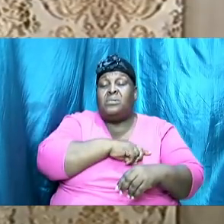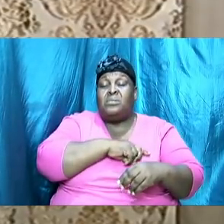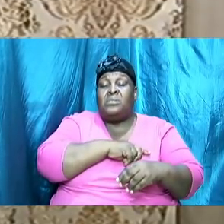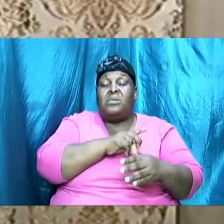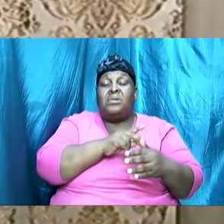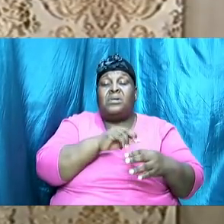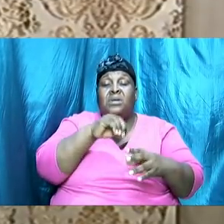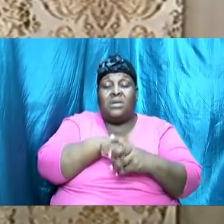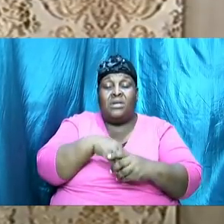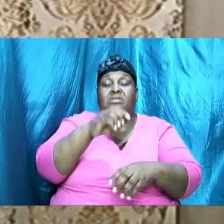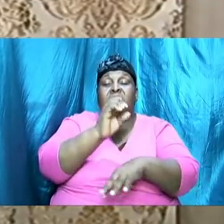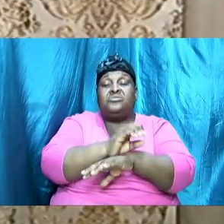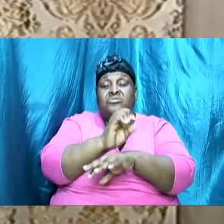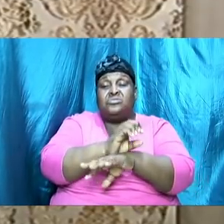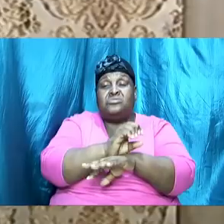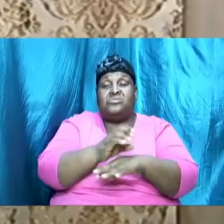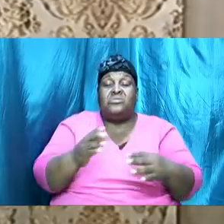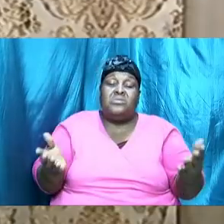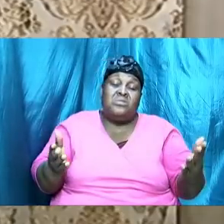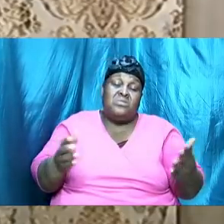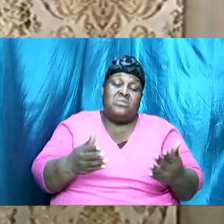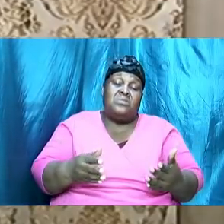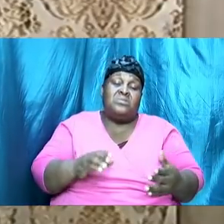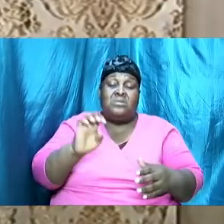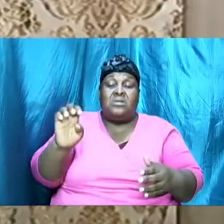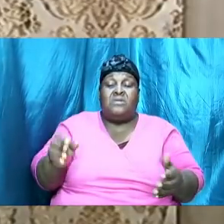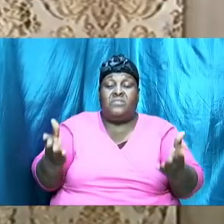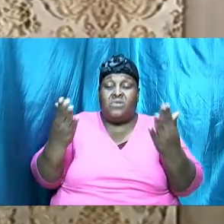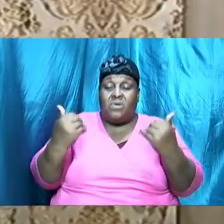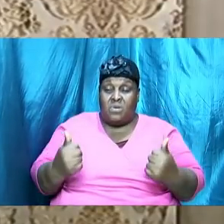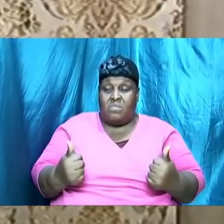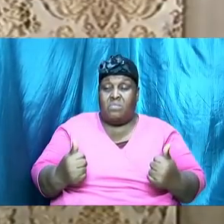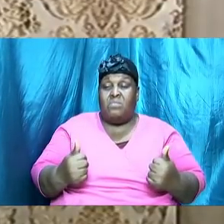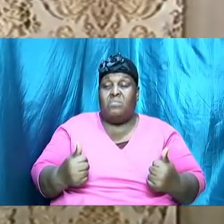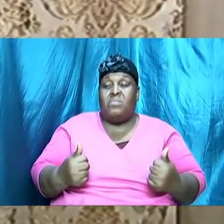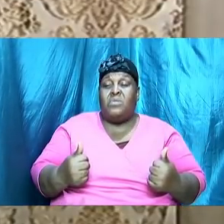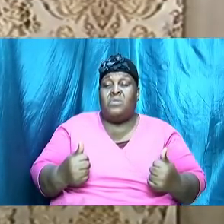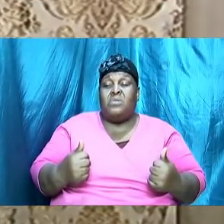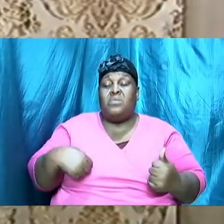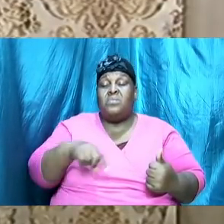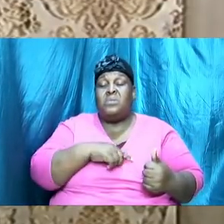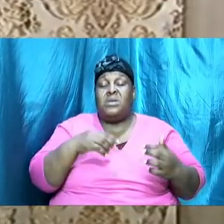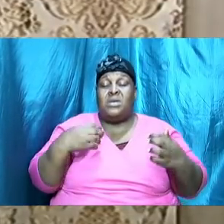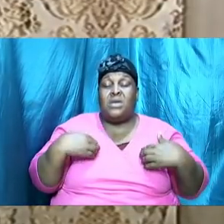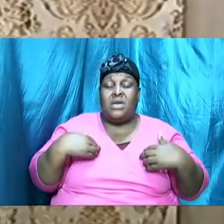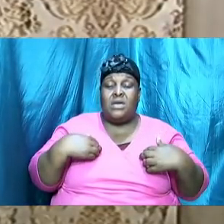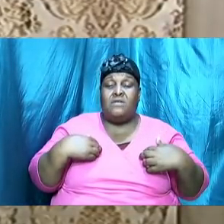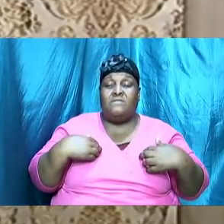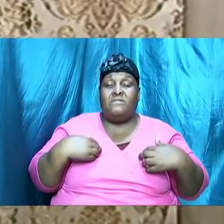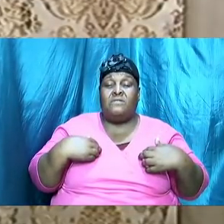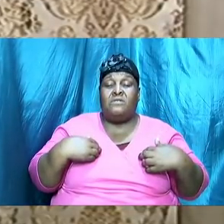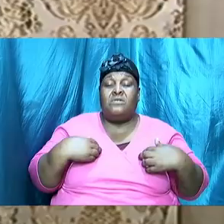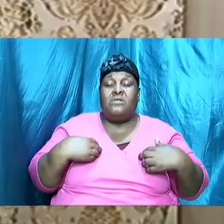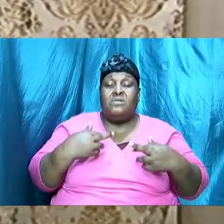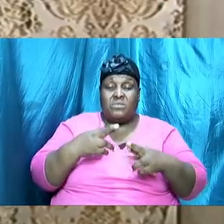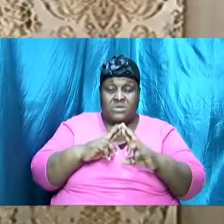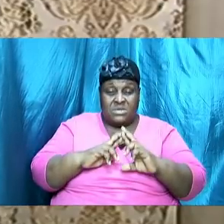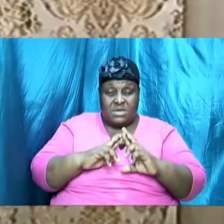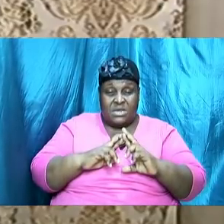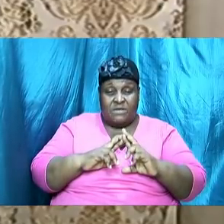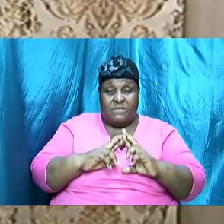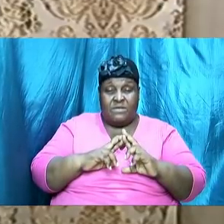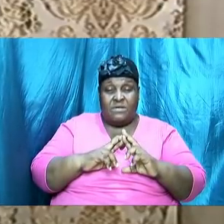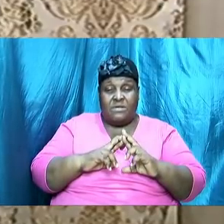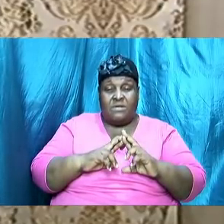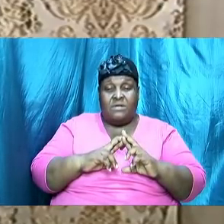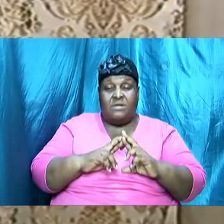and whatever comes we have to face it receive it deal with it and in all of